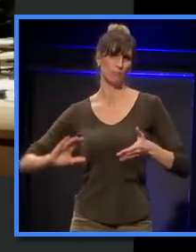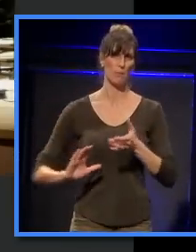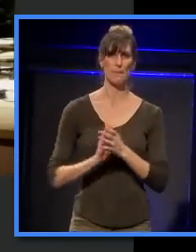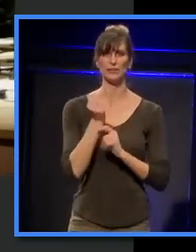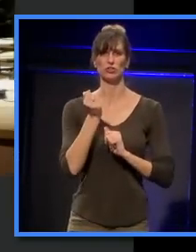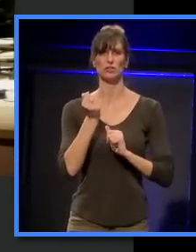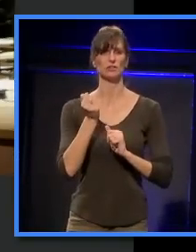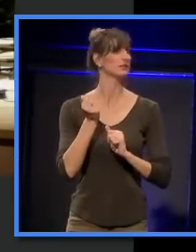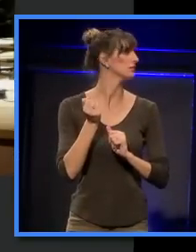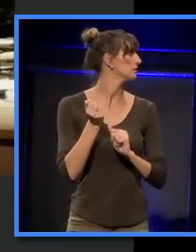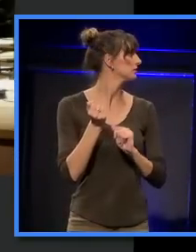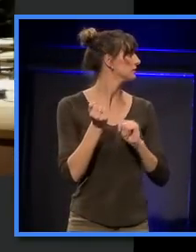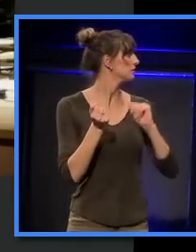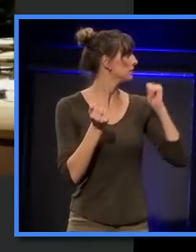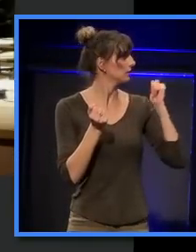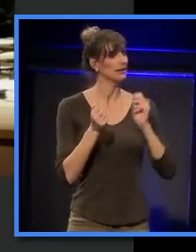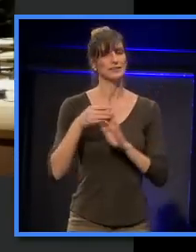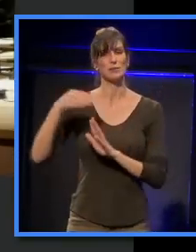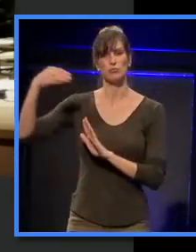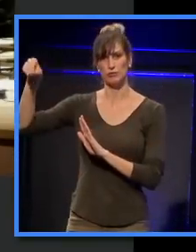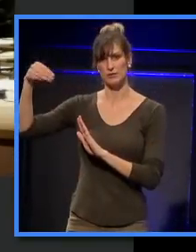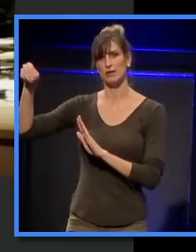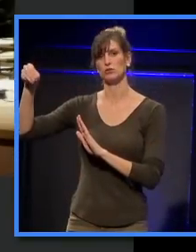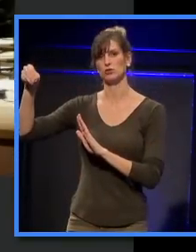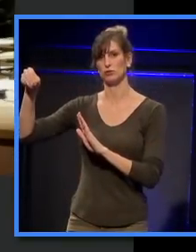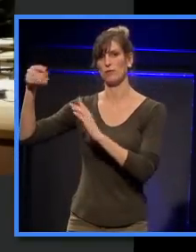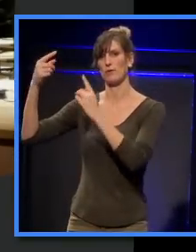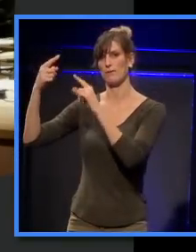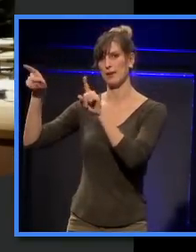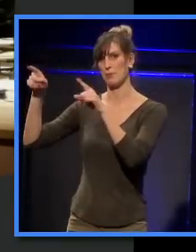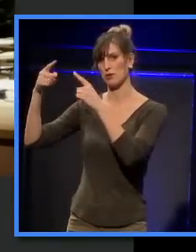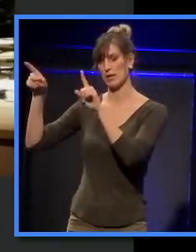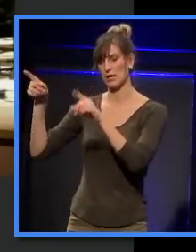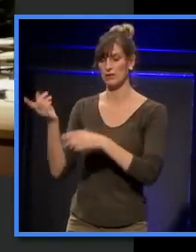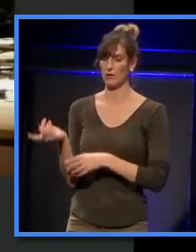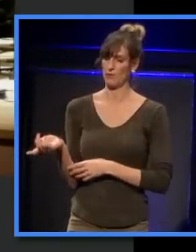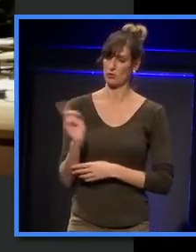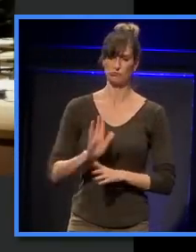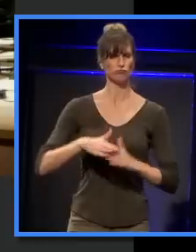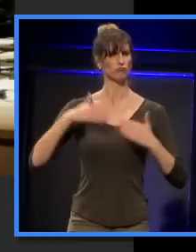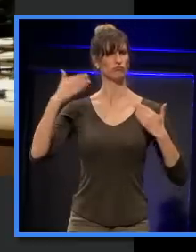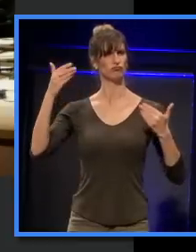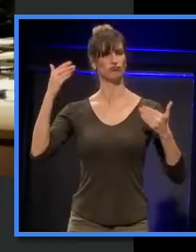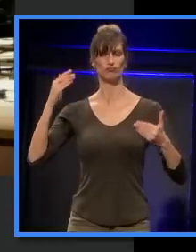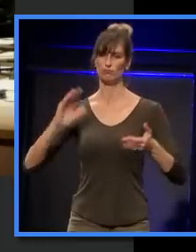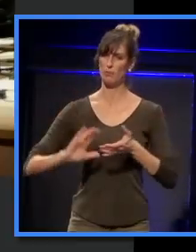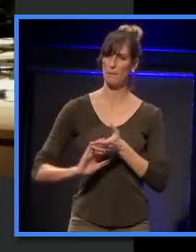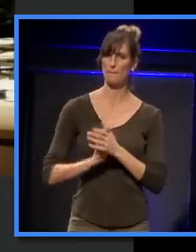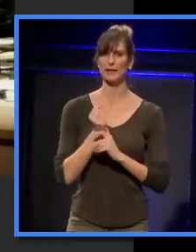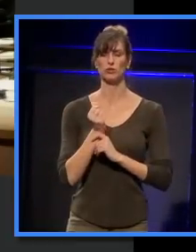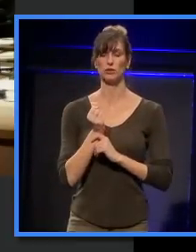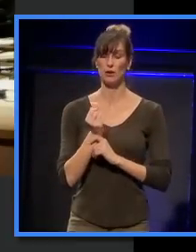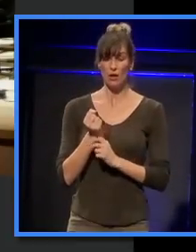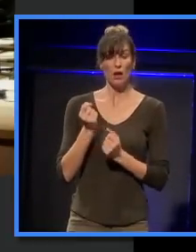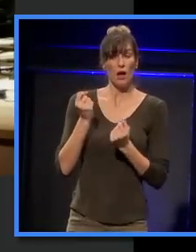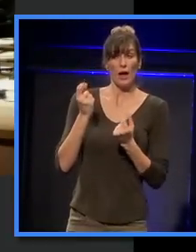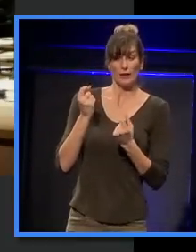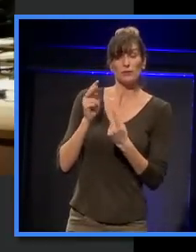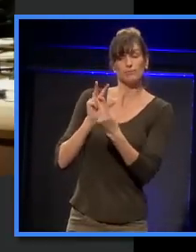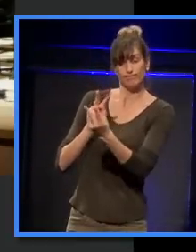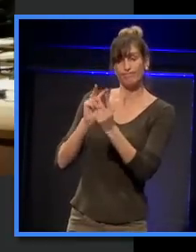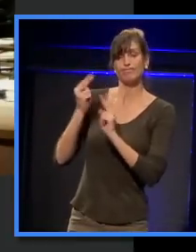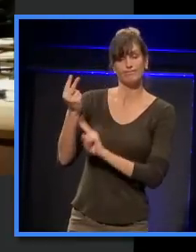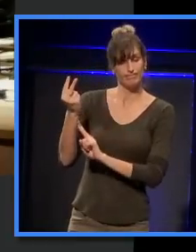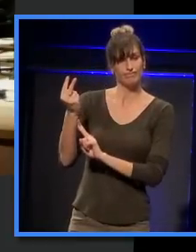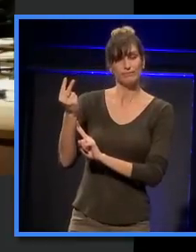president of the Philharmonie and the CEO of the orchestra, and gave an impassioned speech. And I understand where he was coming from, of